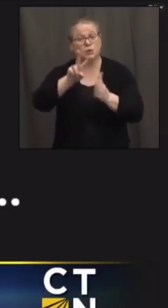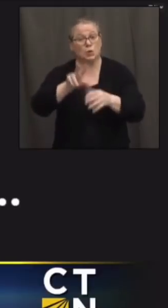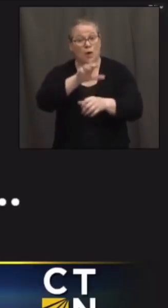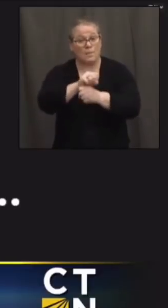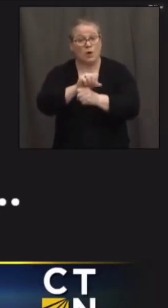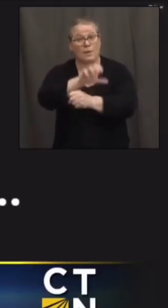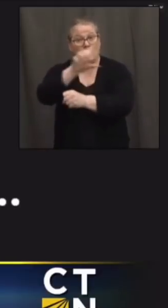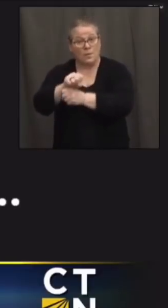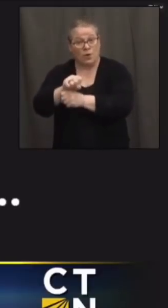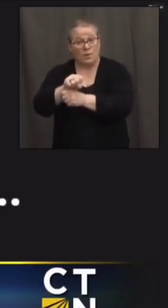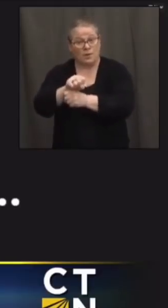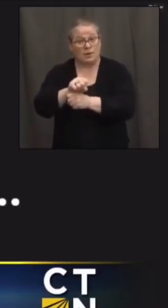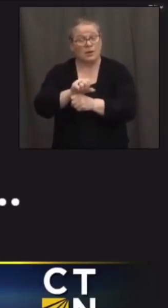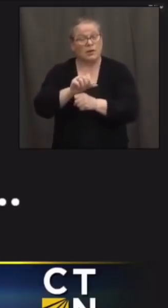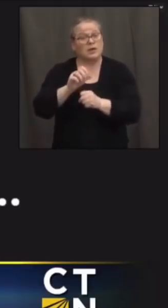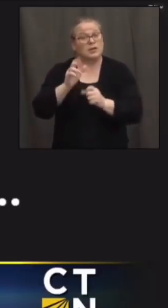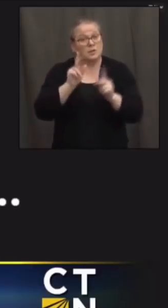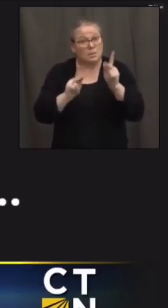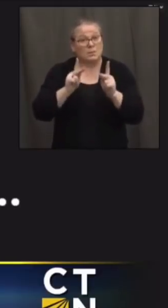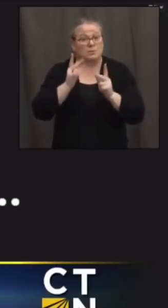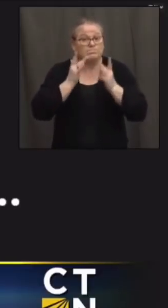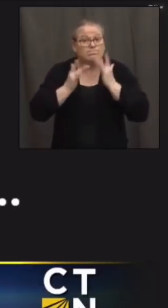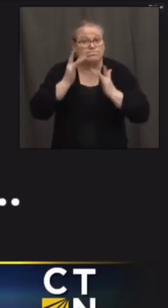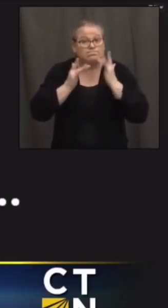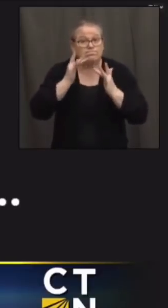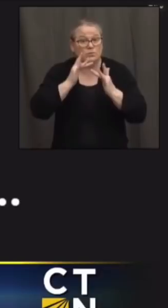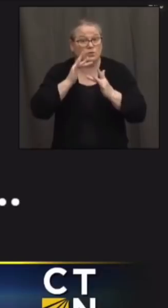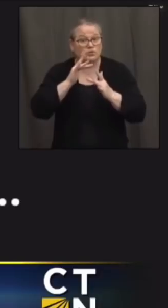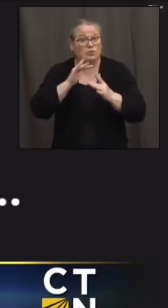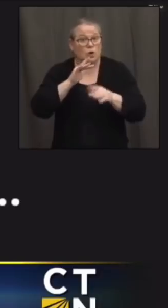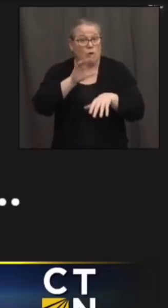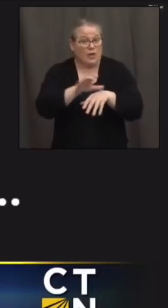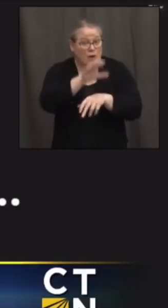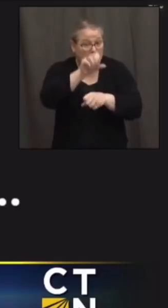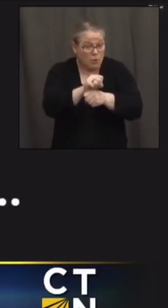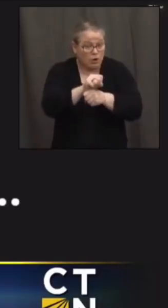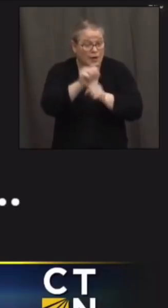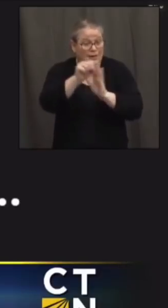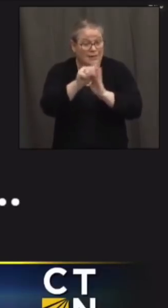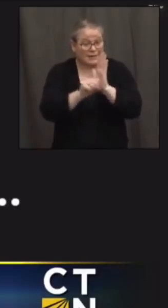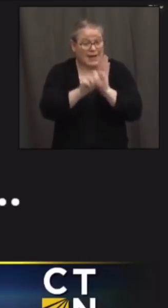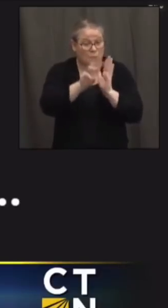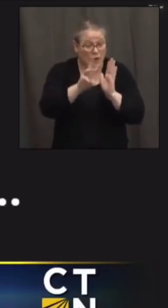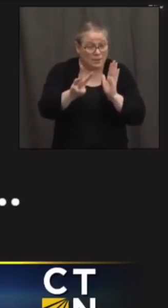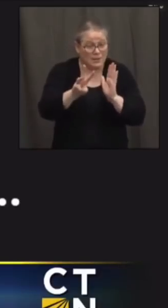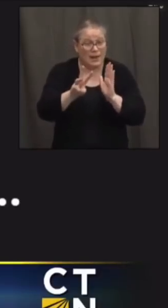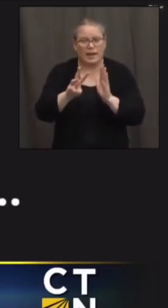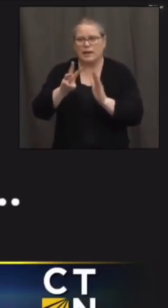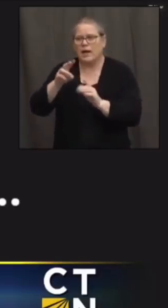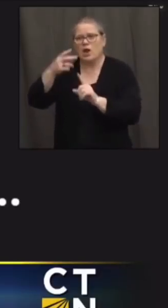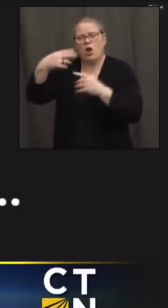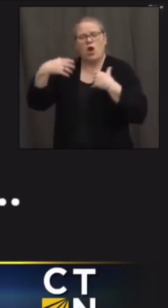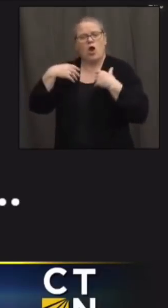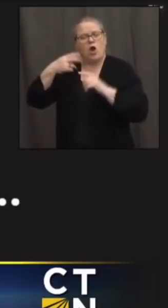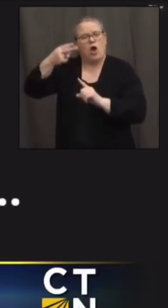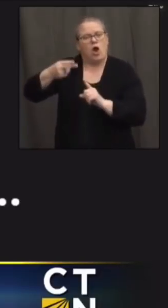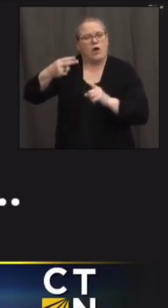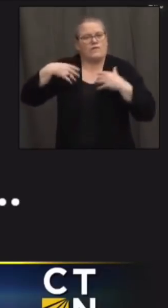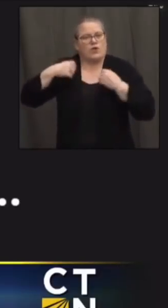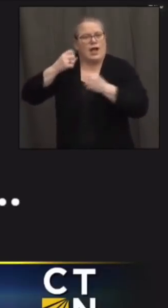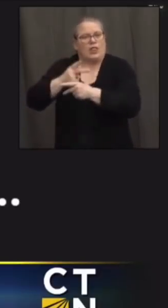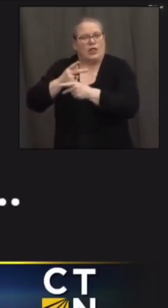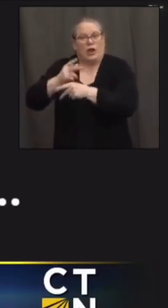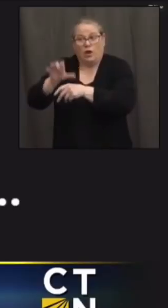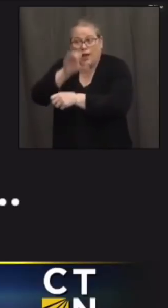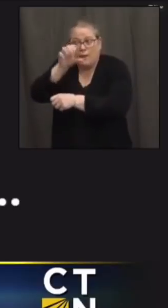so desperately that they're also booking through hartford health care and booking through the state website um and you're going to have these vacancies throughout the